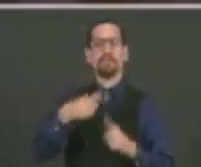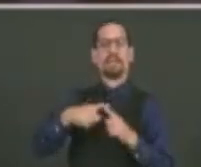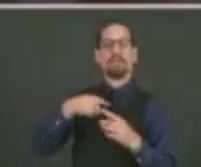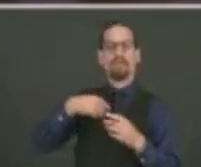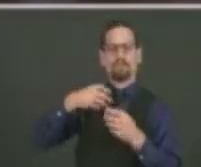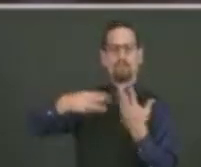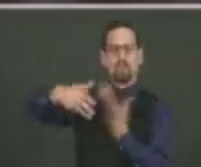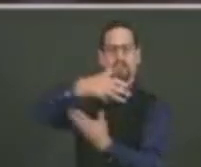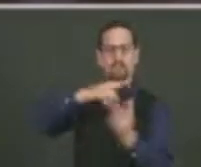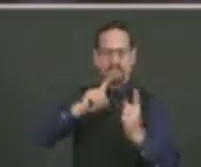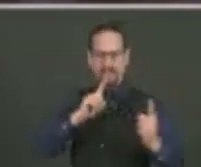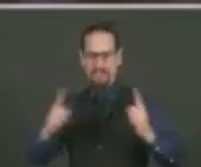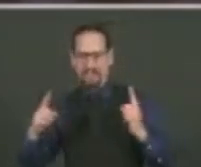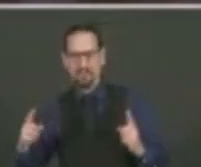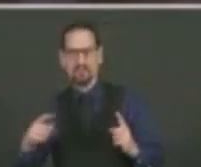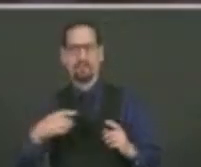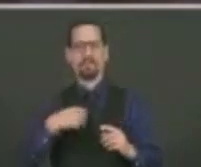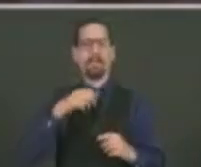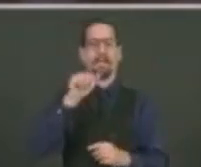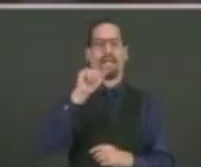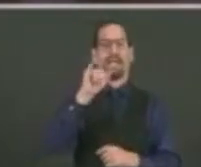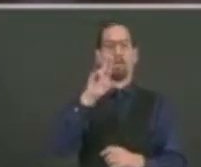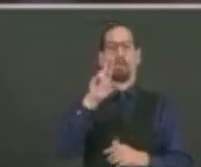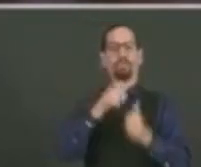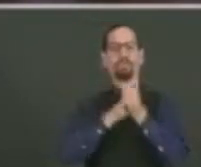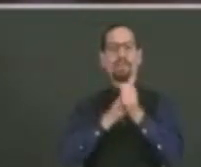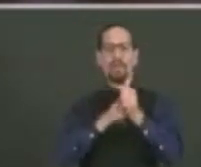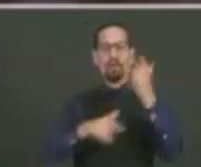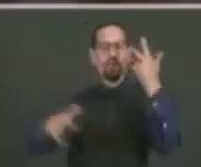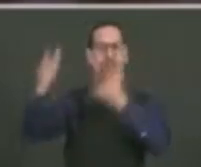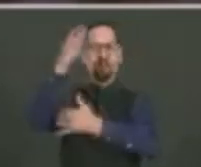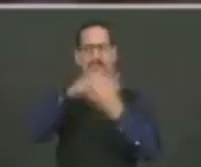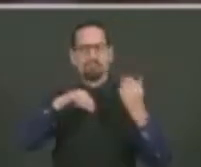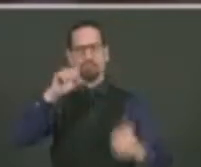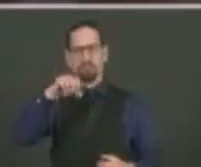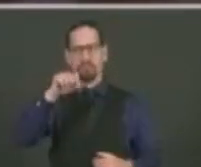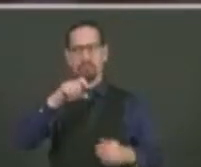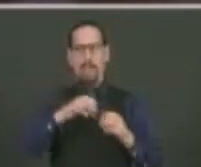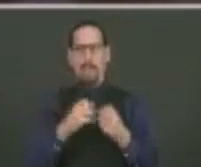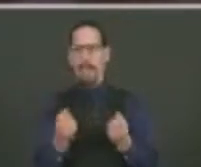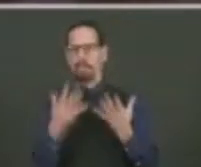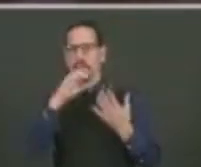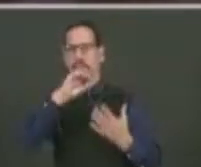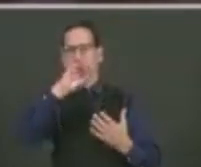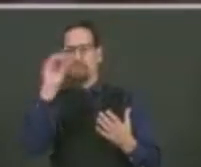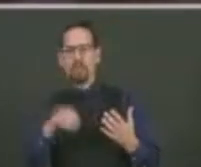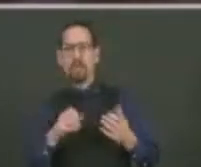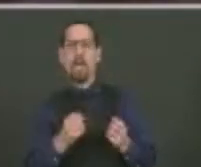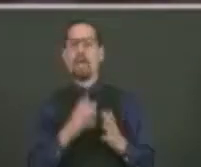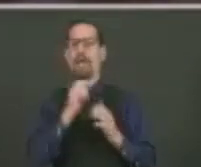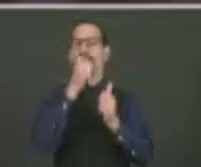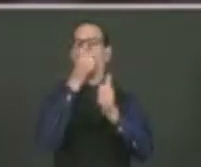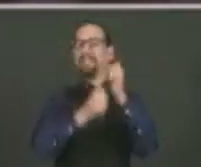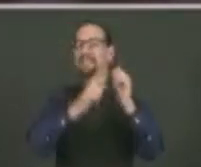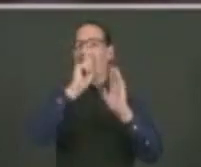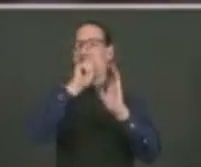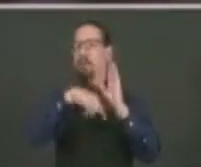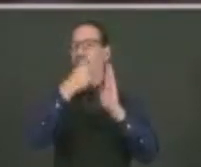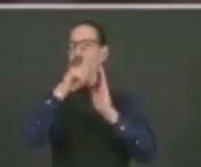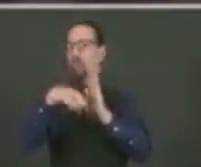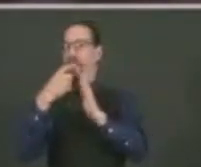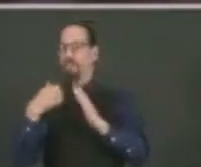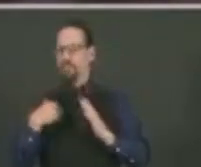flow and the amount of times that the air is turned over in a particular room in a particular hour, et cetera.